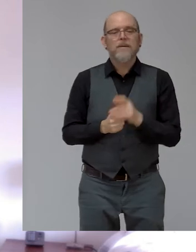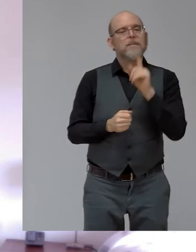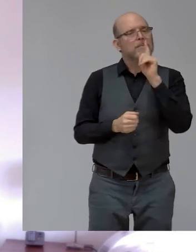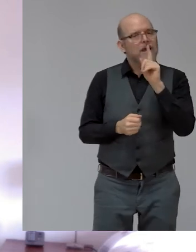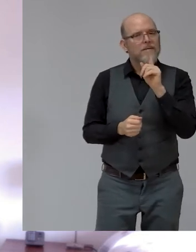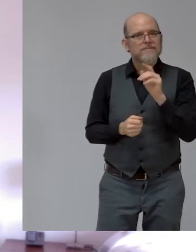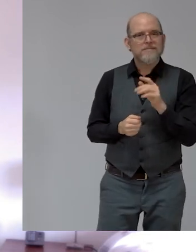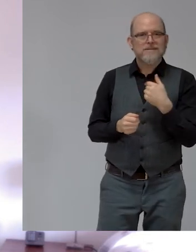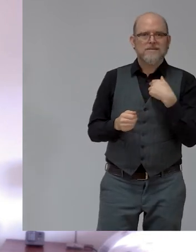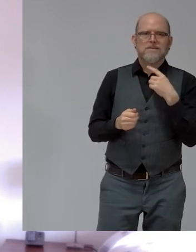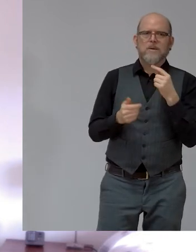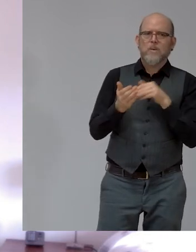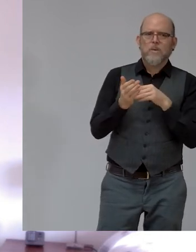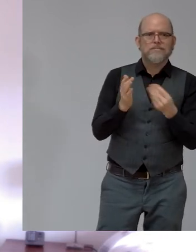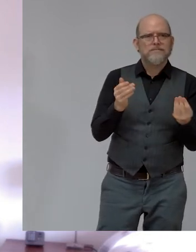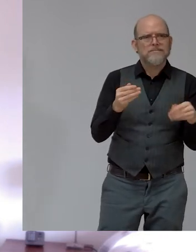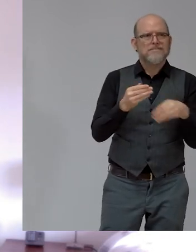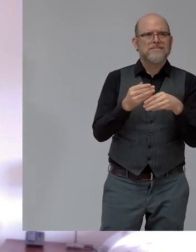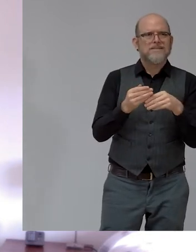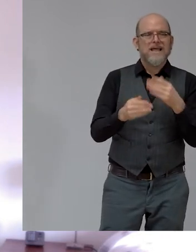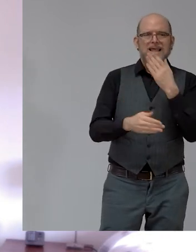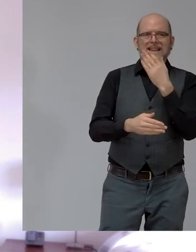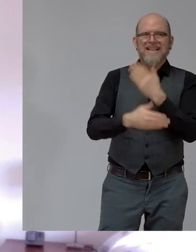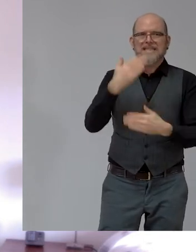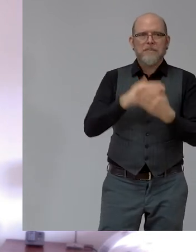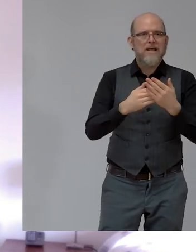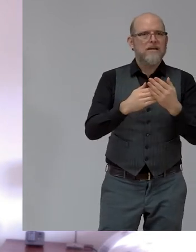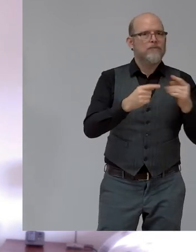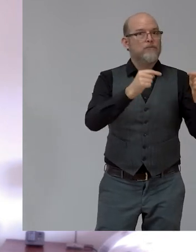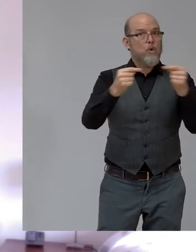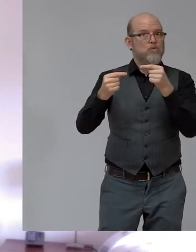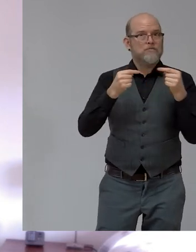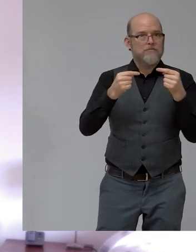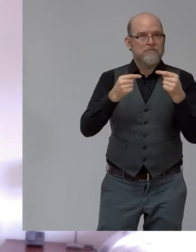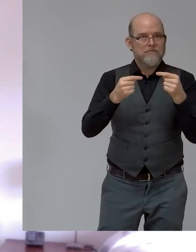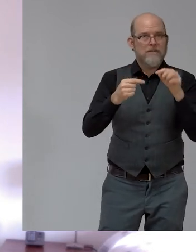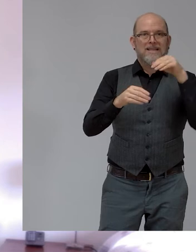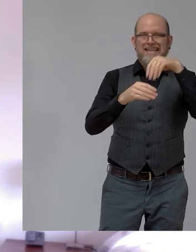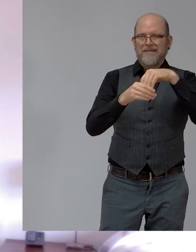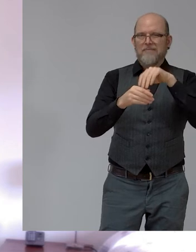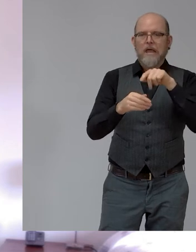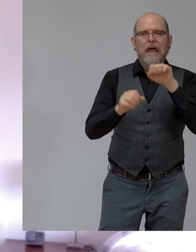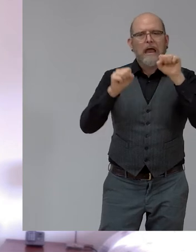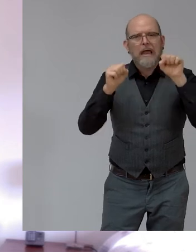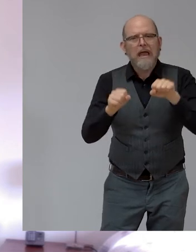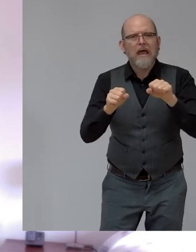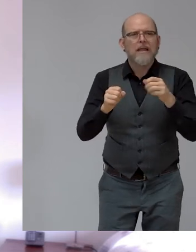had massive impact, right? And the way you were able to bring in lots of senior leaders